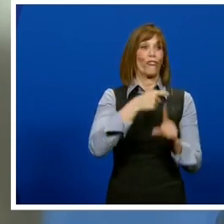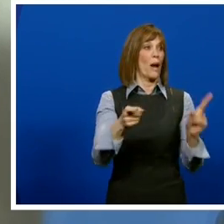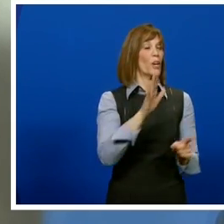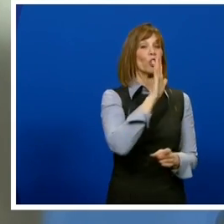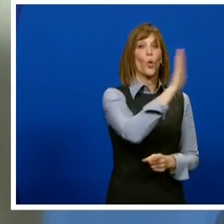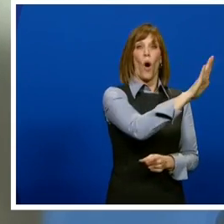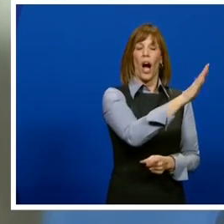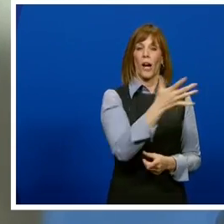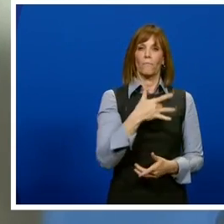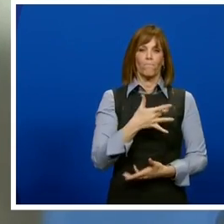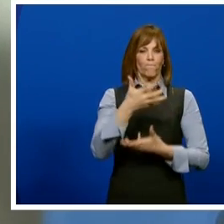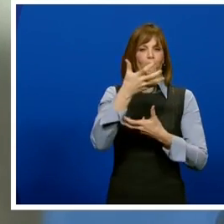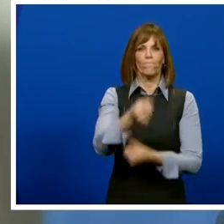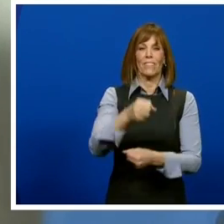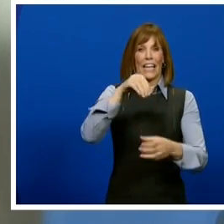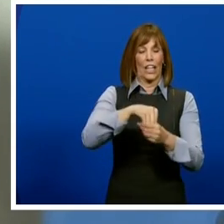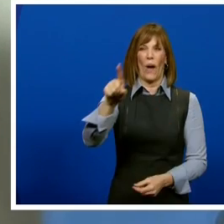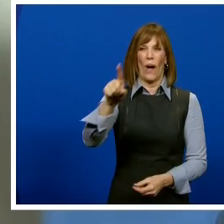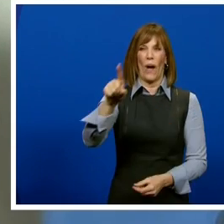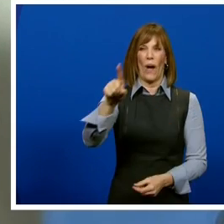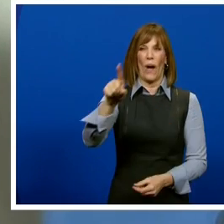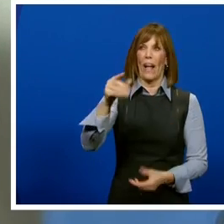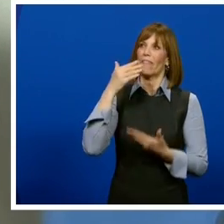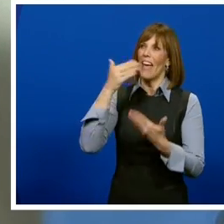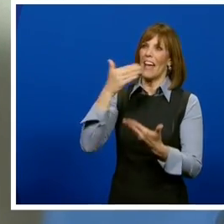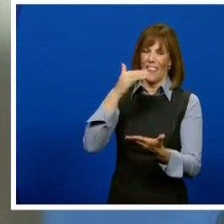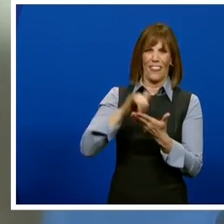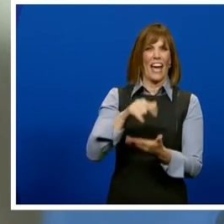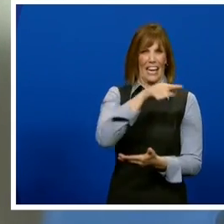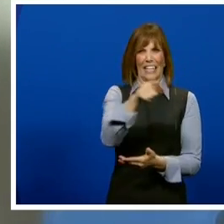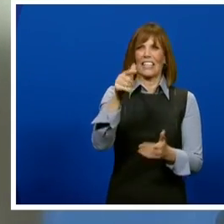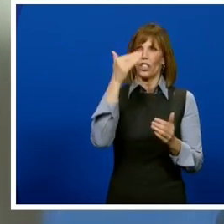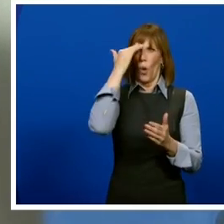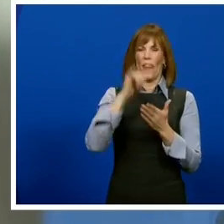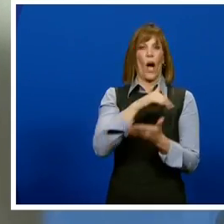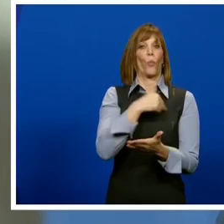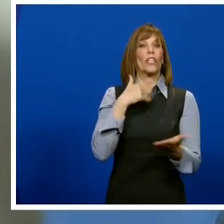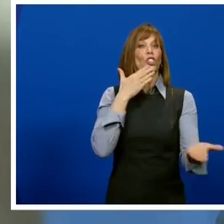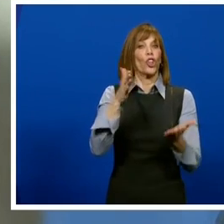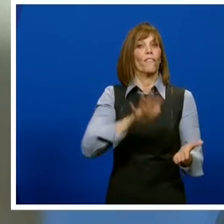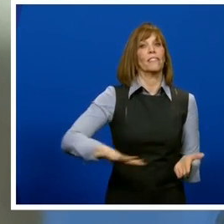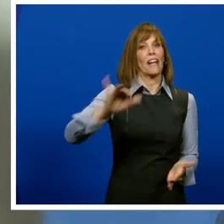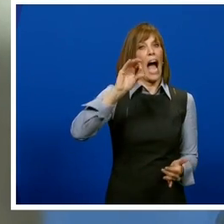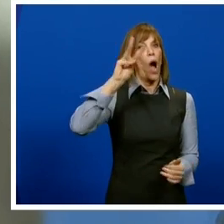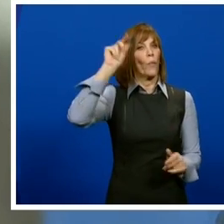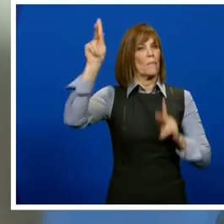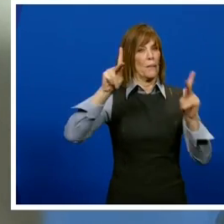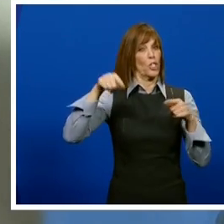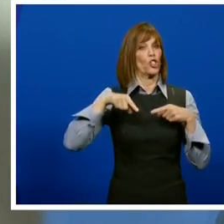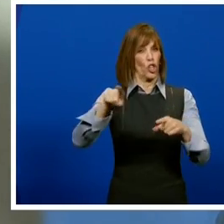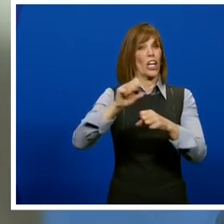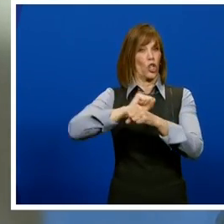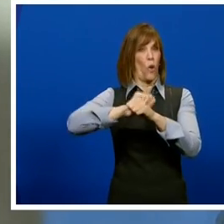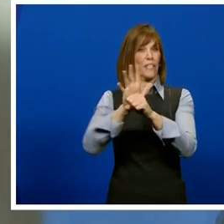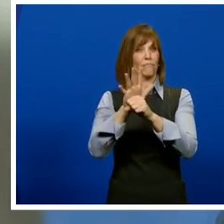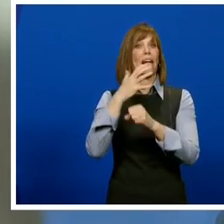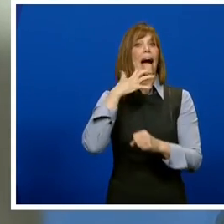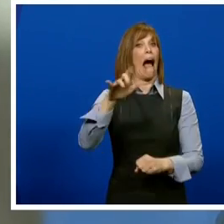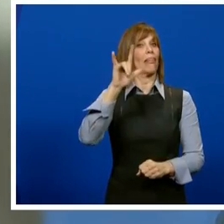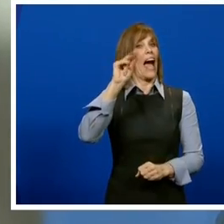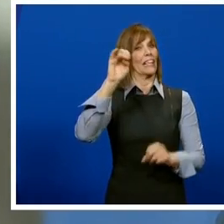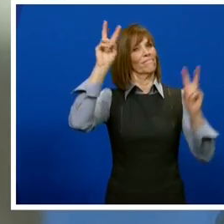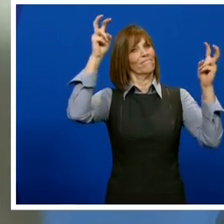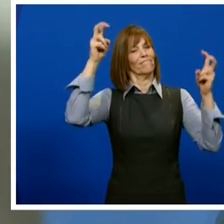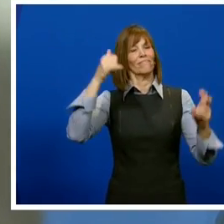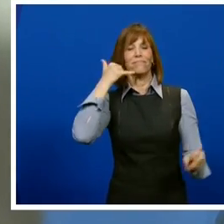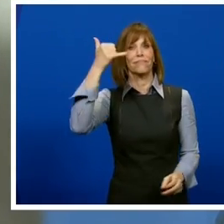you have placed in 2-1-1 Iowa to support the people of our state throughout the pandemic as the COVID-19 hotline. We